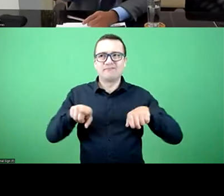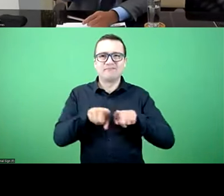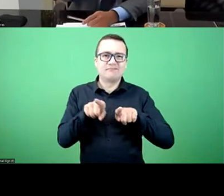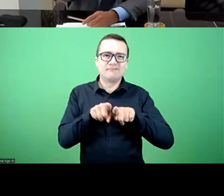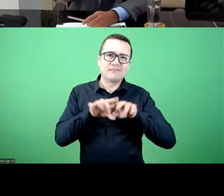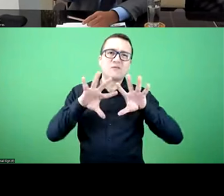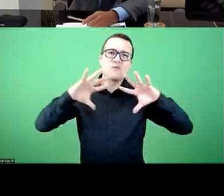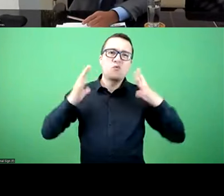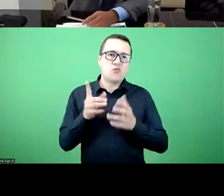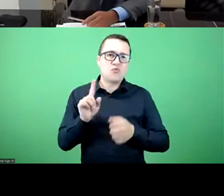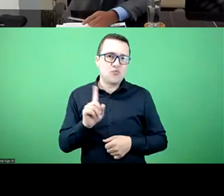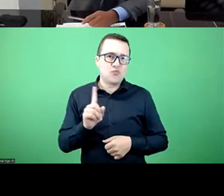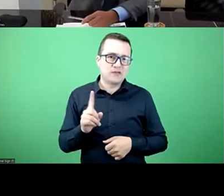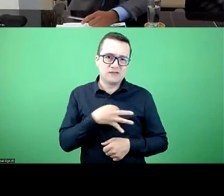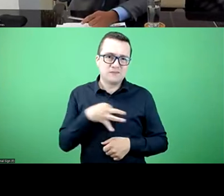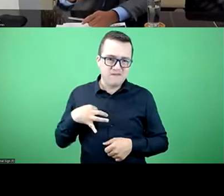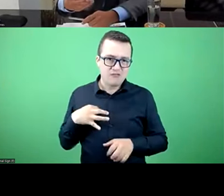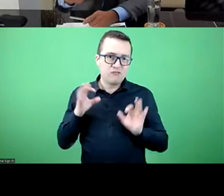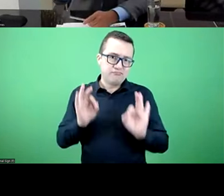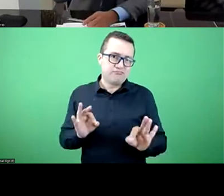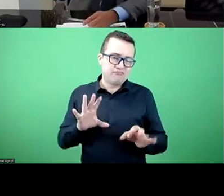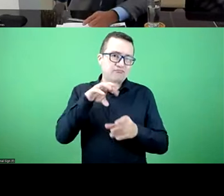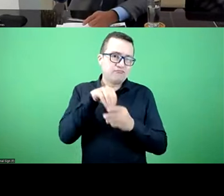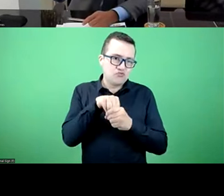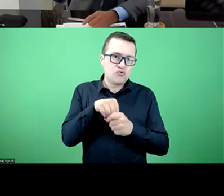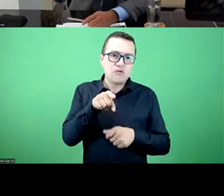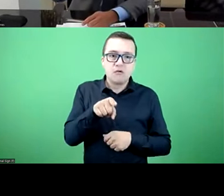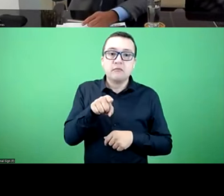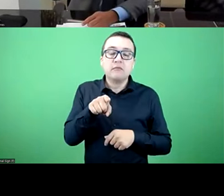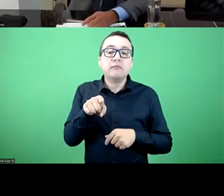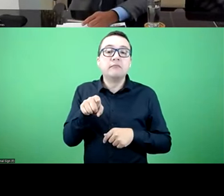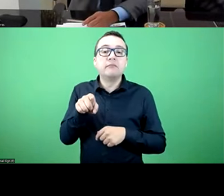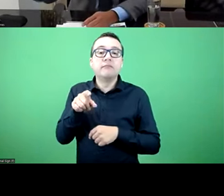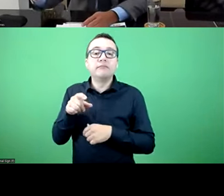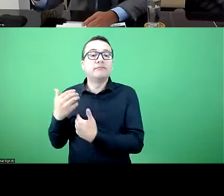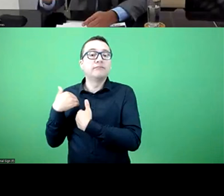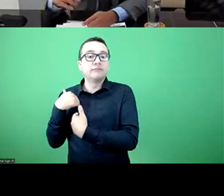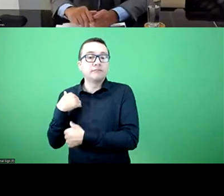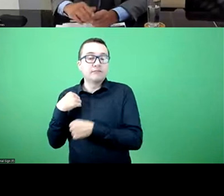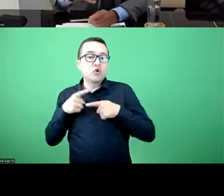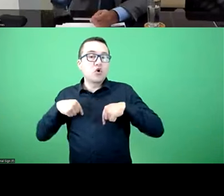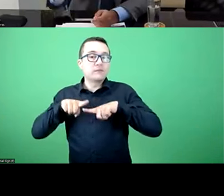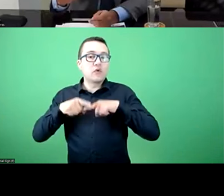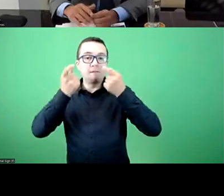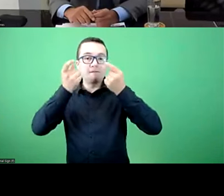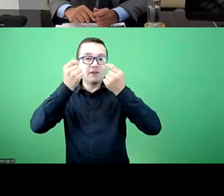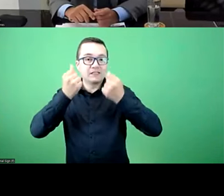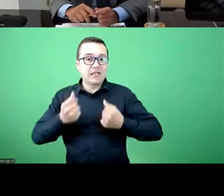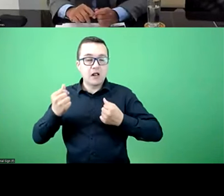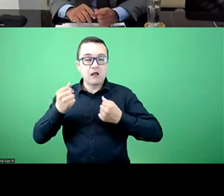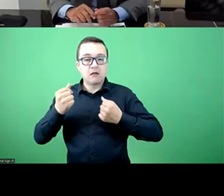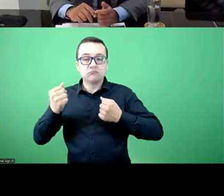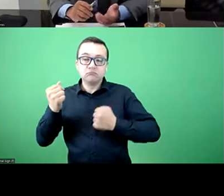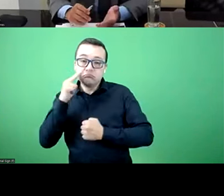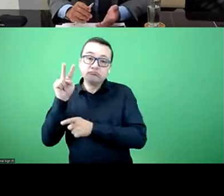because there is a whole world of private health providers that are not supervised by